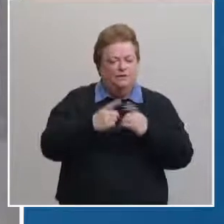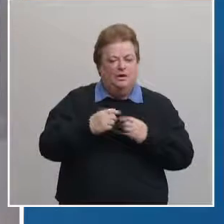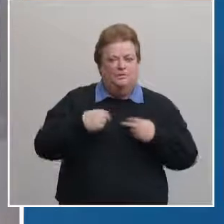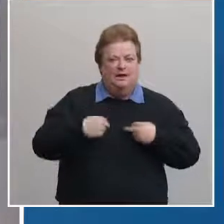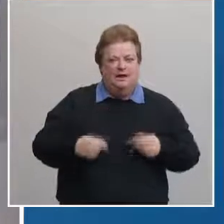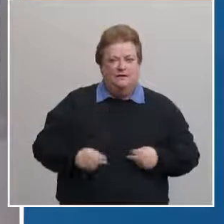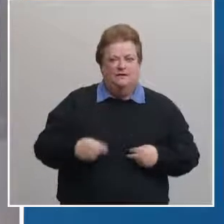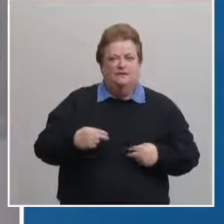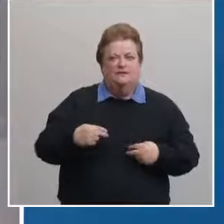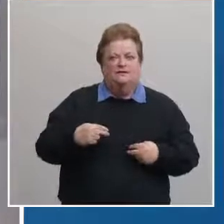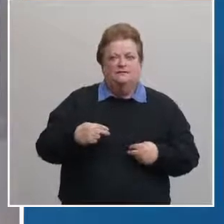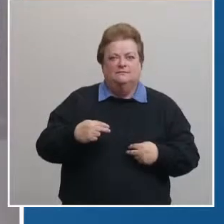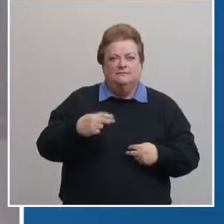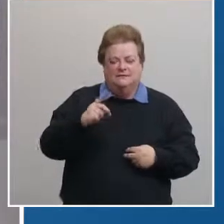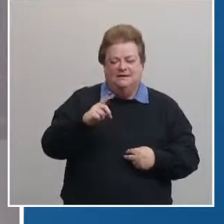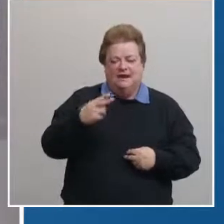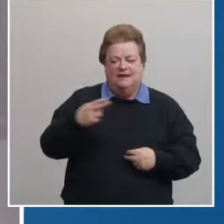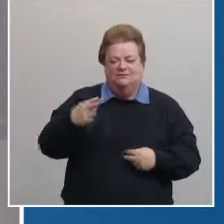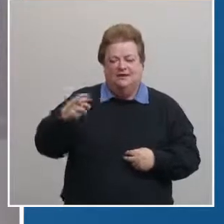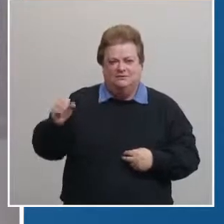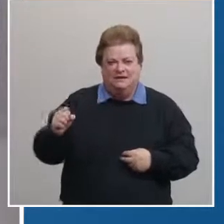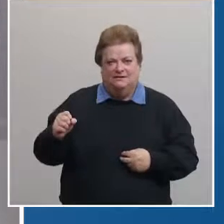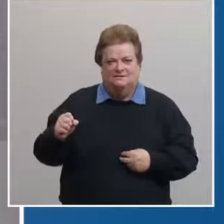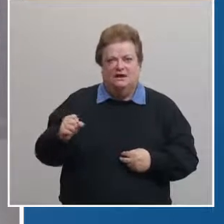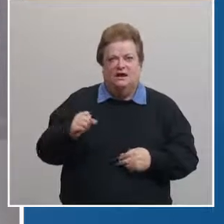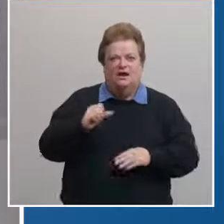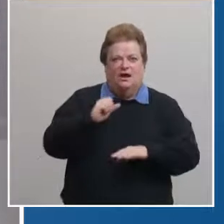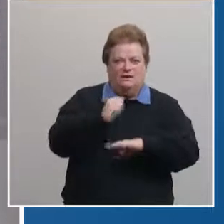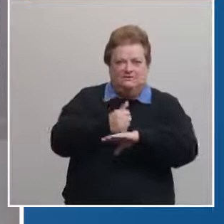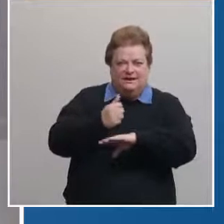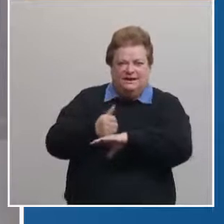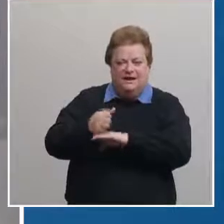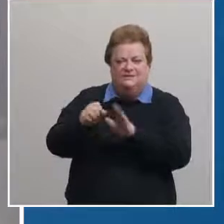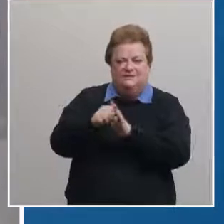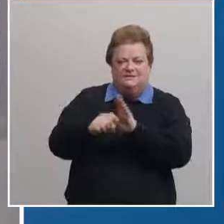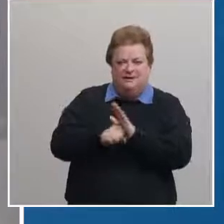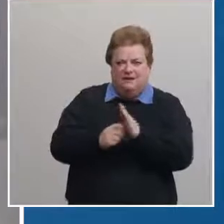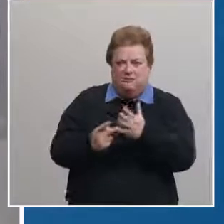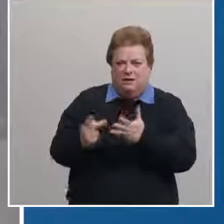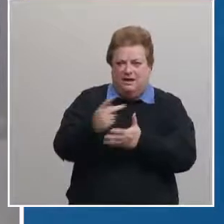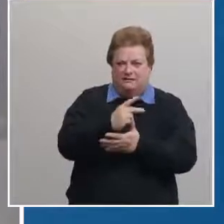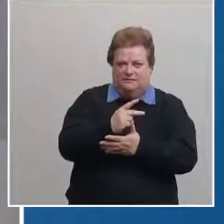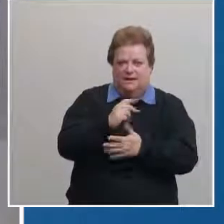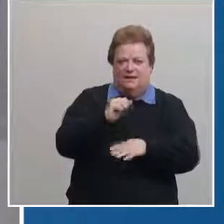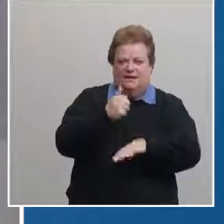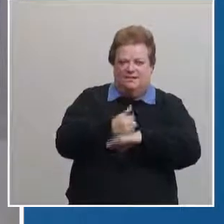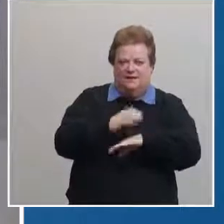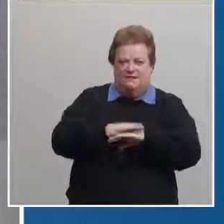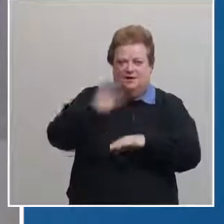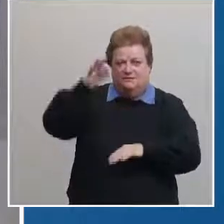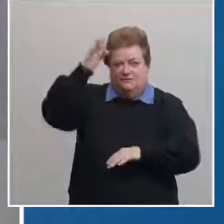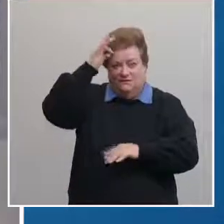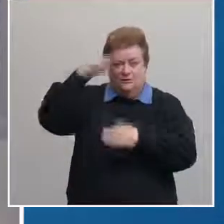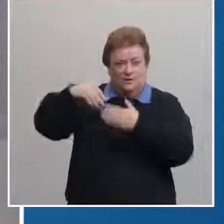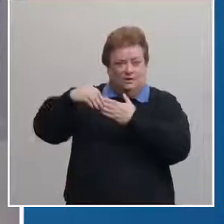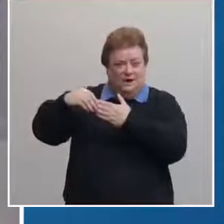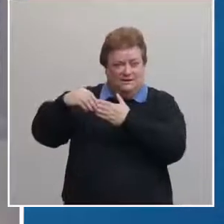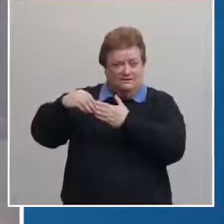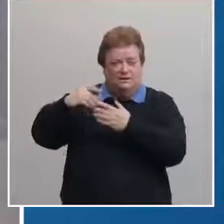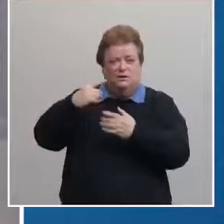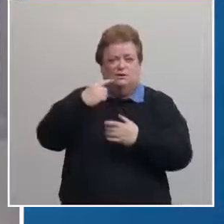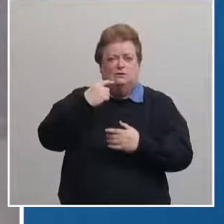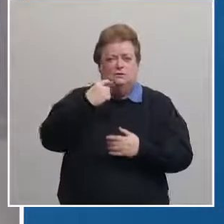and human services are directing state prioritization efforts based on the federal guidance and they recently